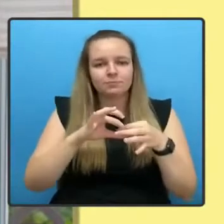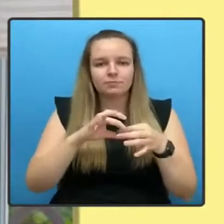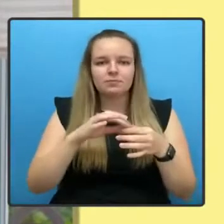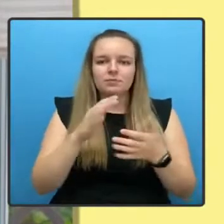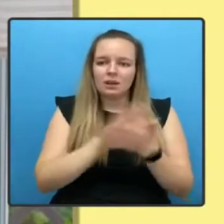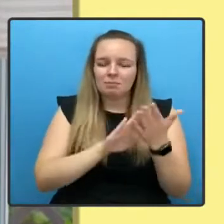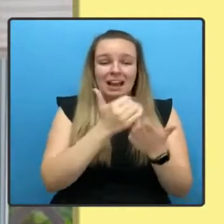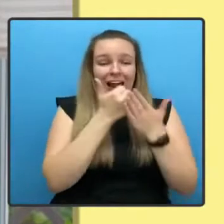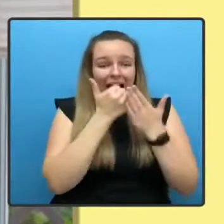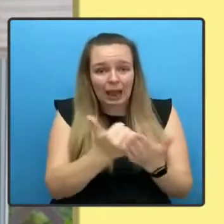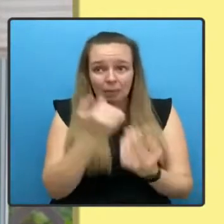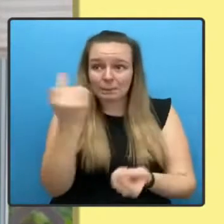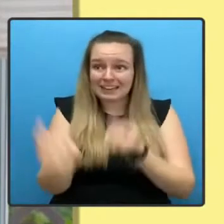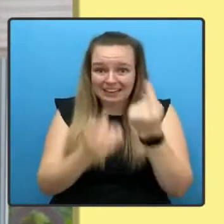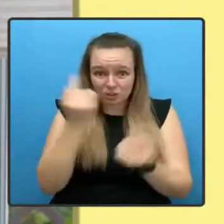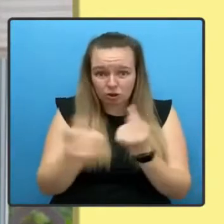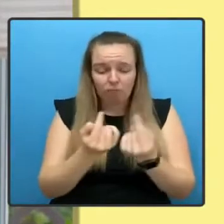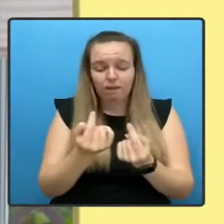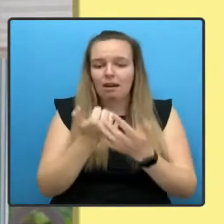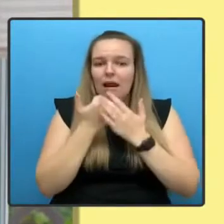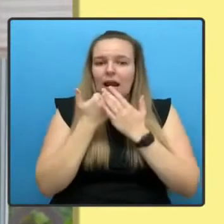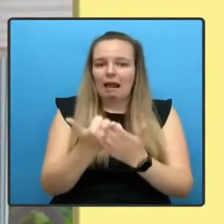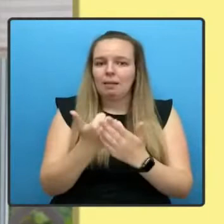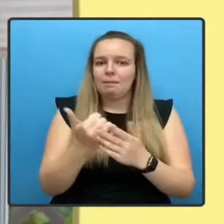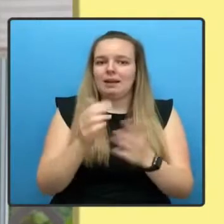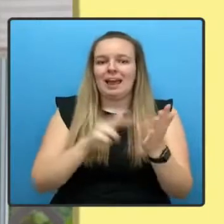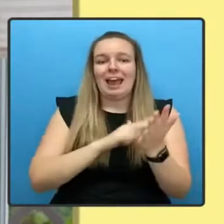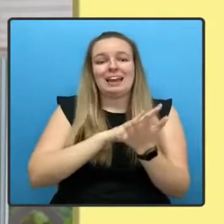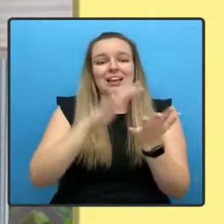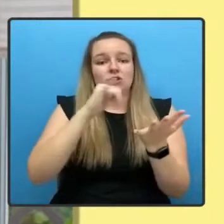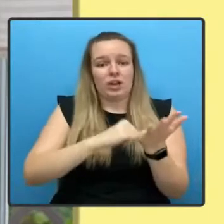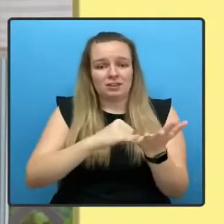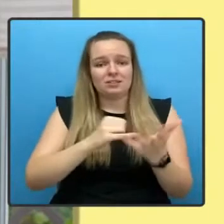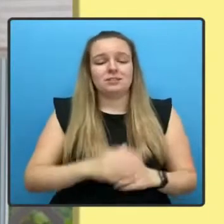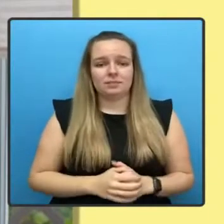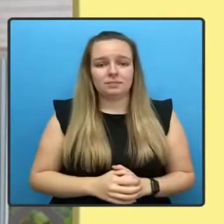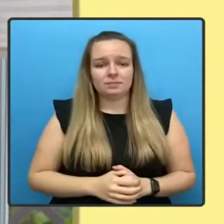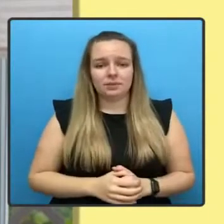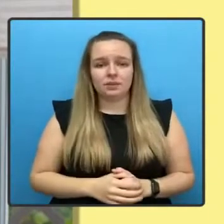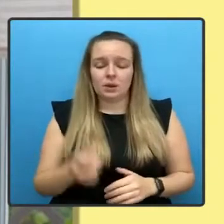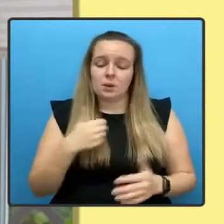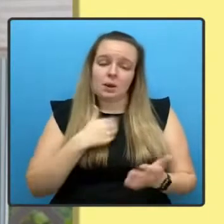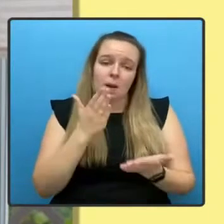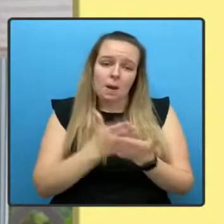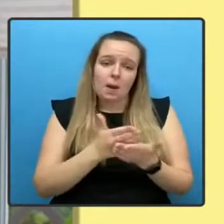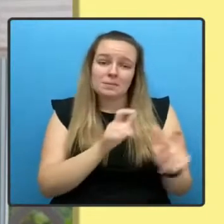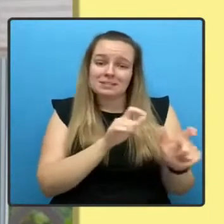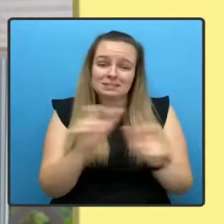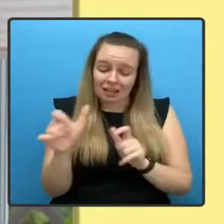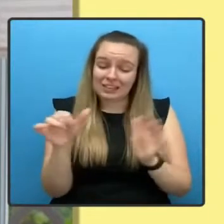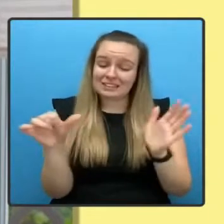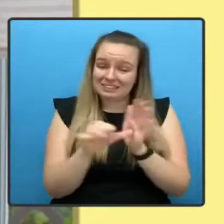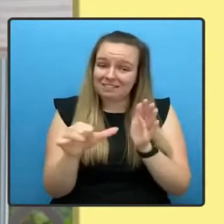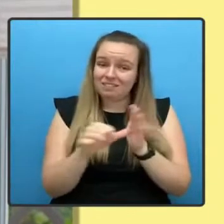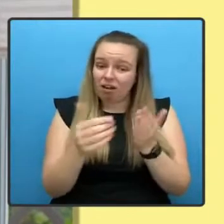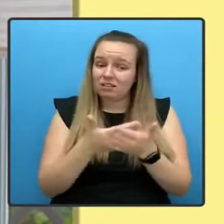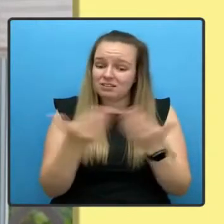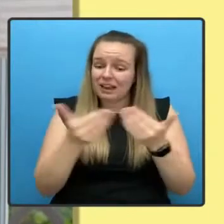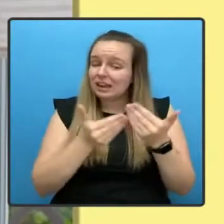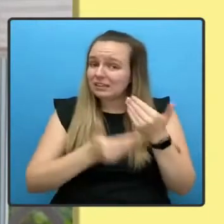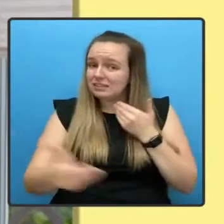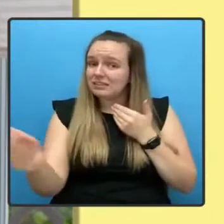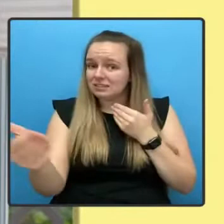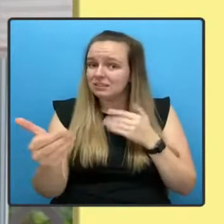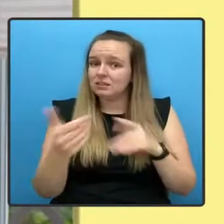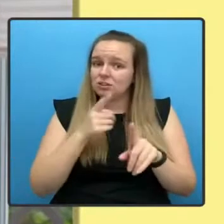our national health service. Now we do still have difficult days ahead of us in our fight against this virus.